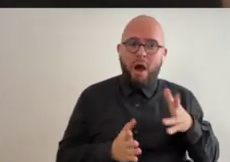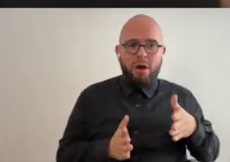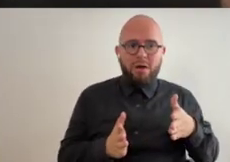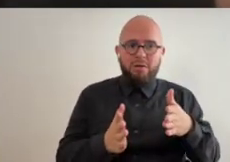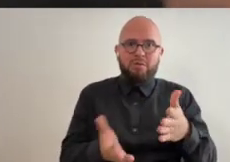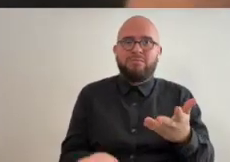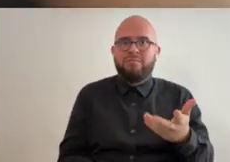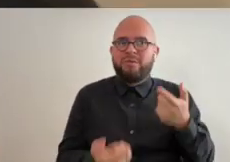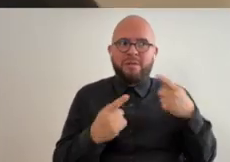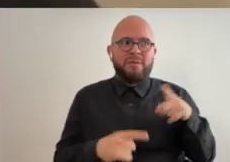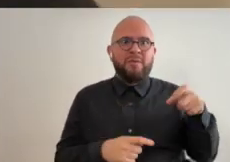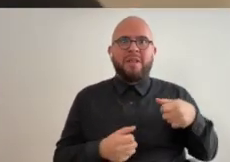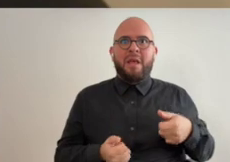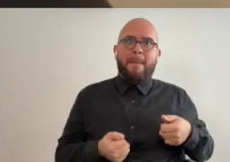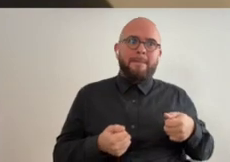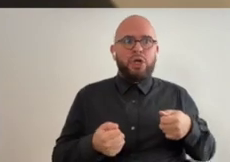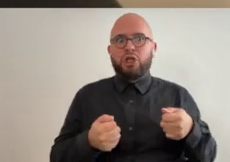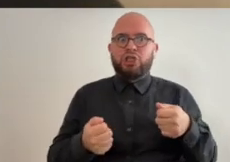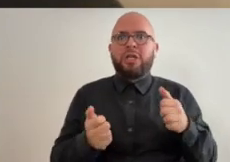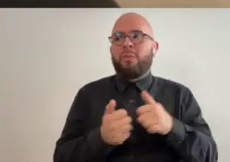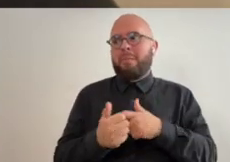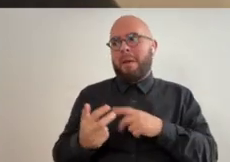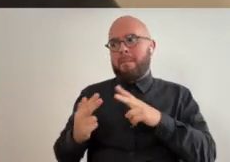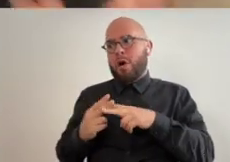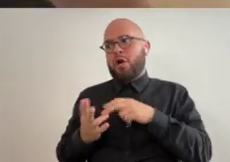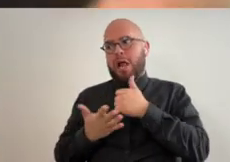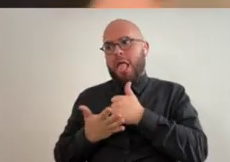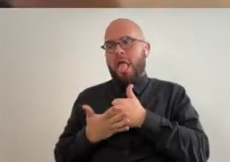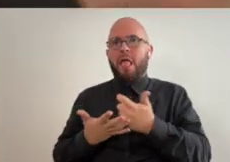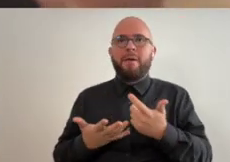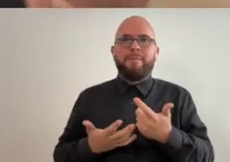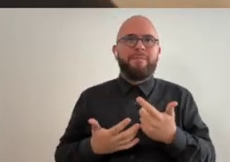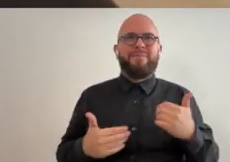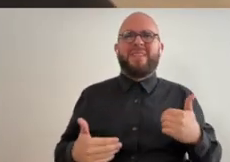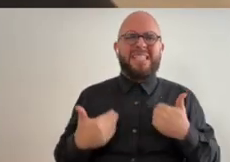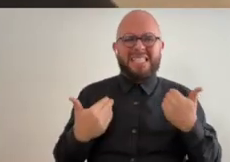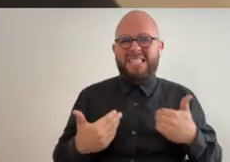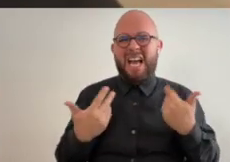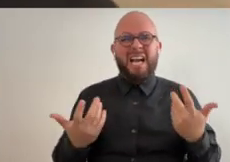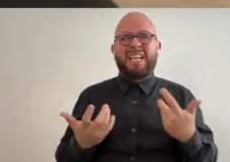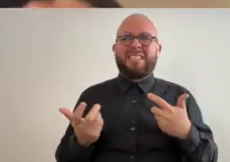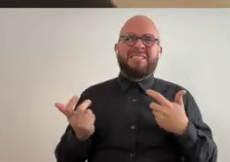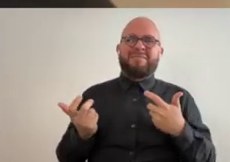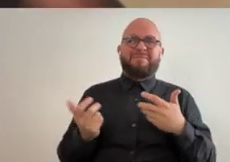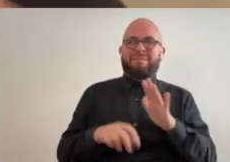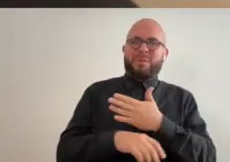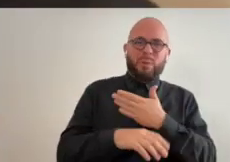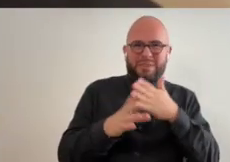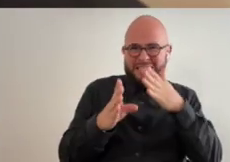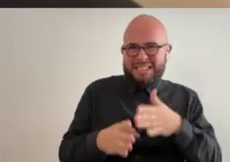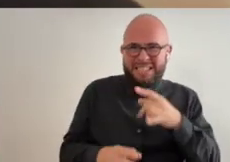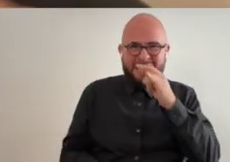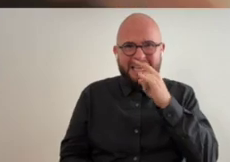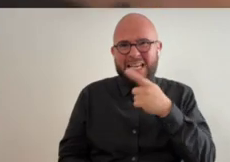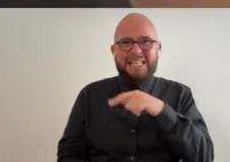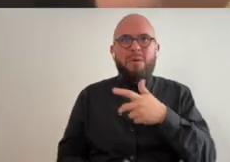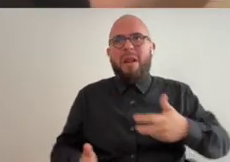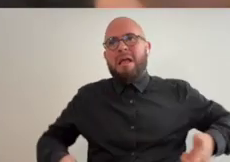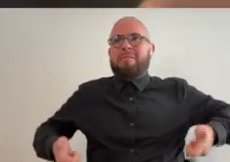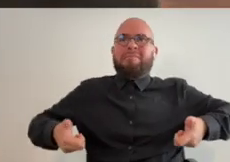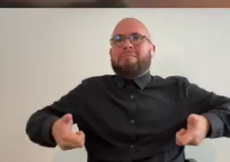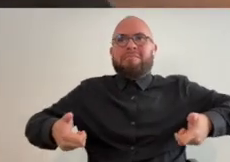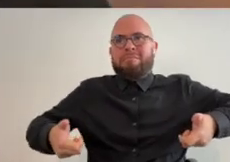they were like pushing with the help of my partner like these young musician kids were like pushing